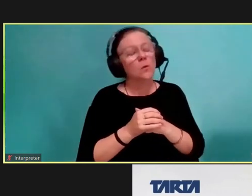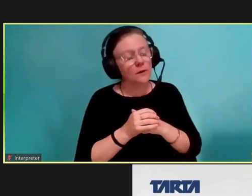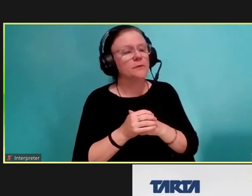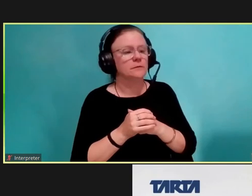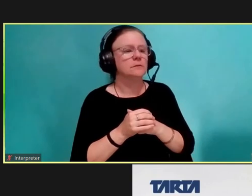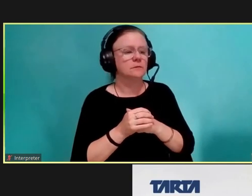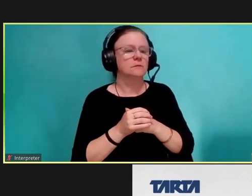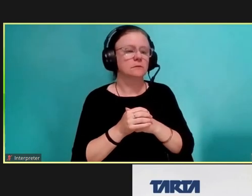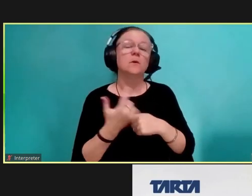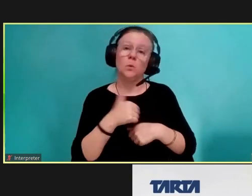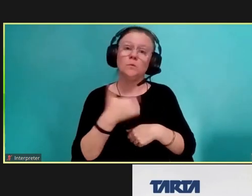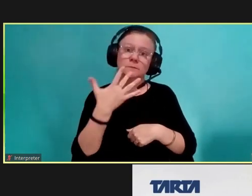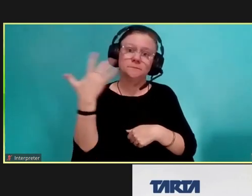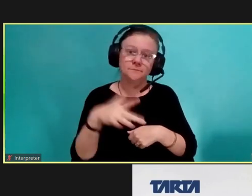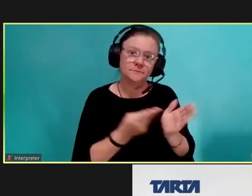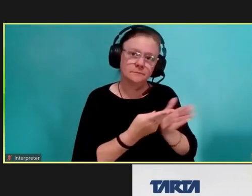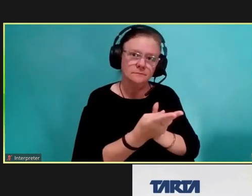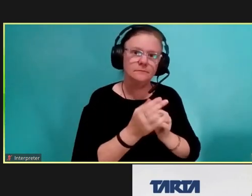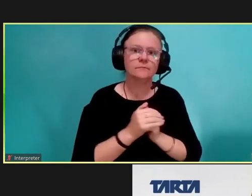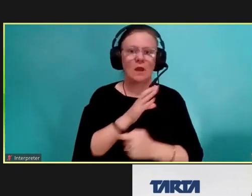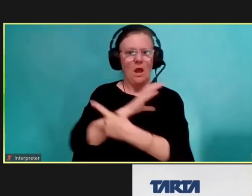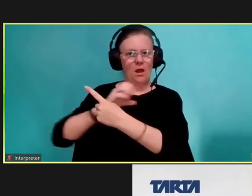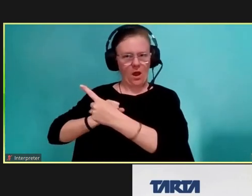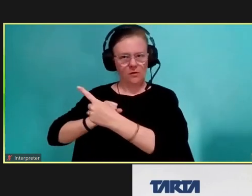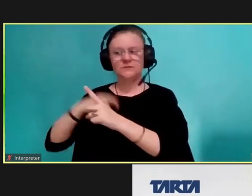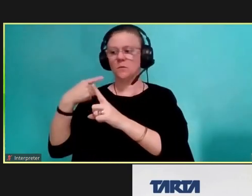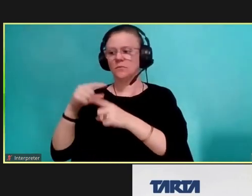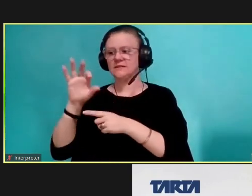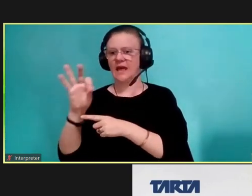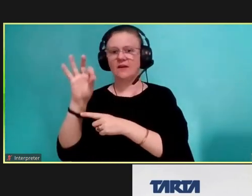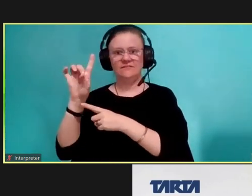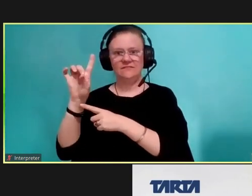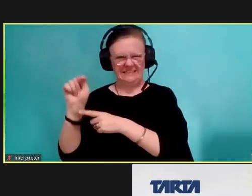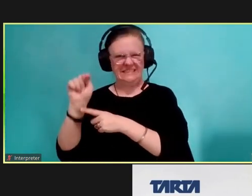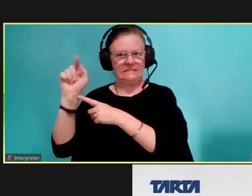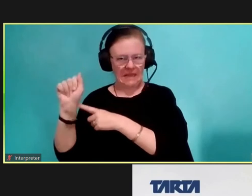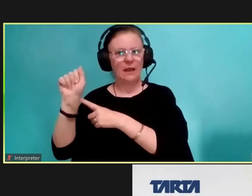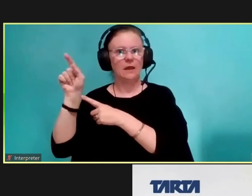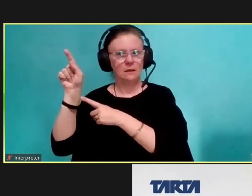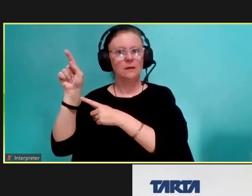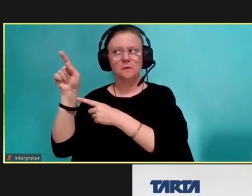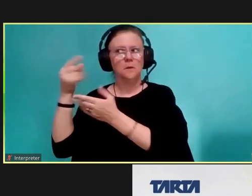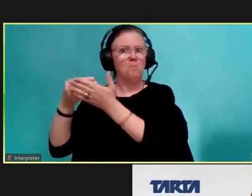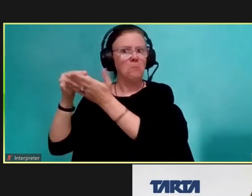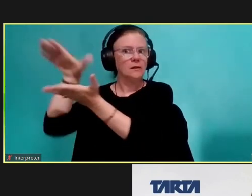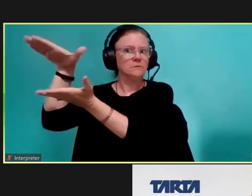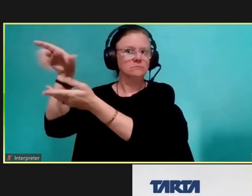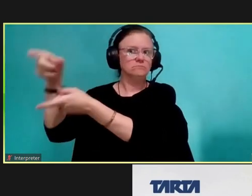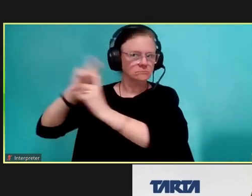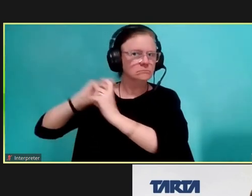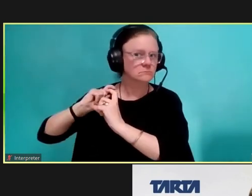most transit agencies have been very lucky. The Congress and FTA have made a significant number of funds available.